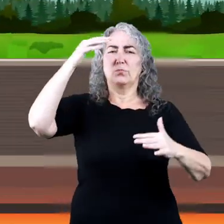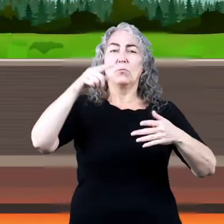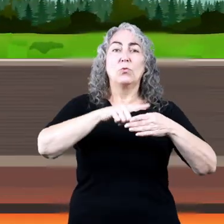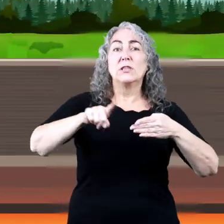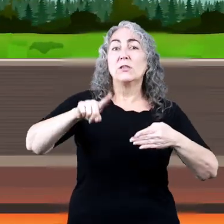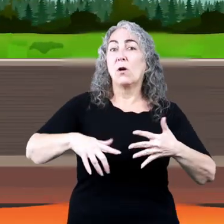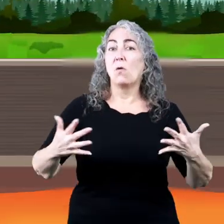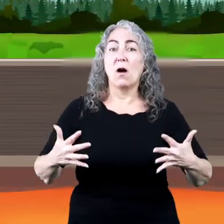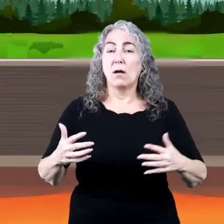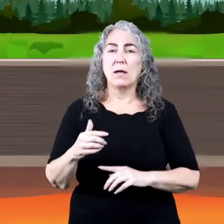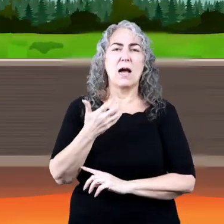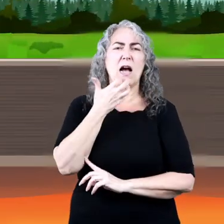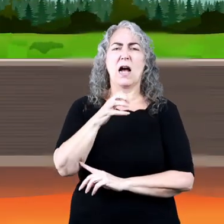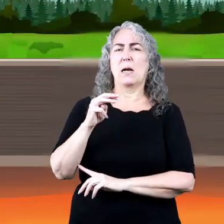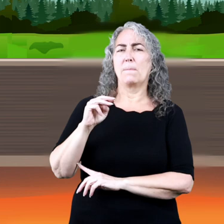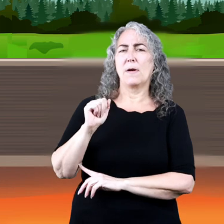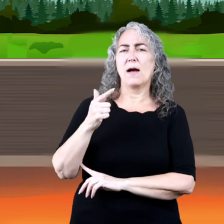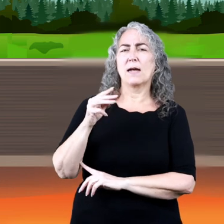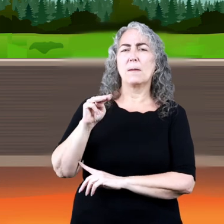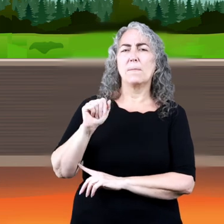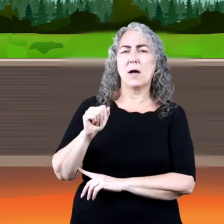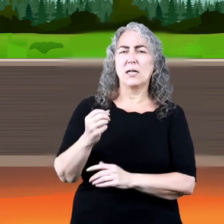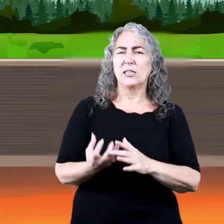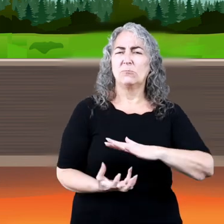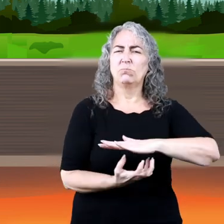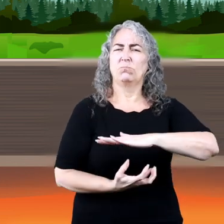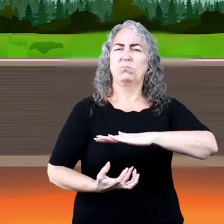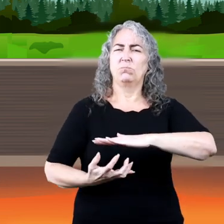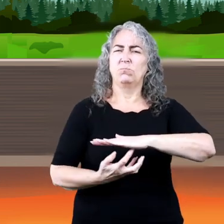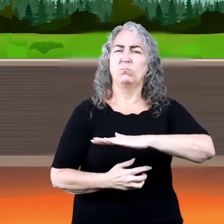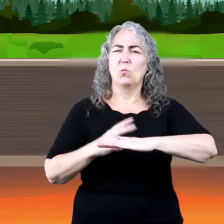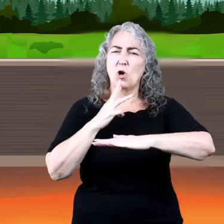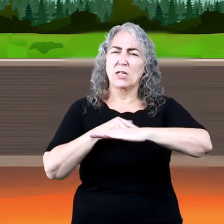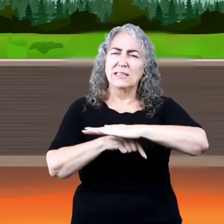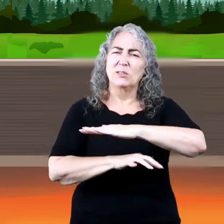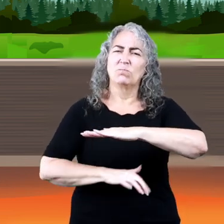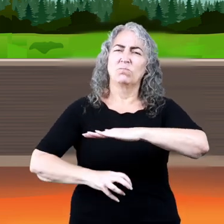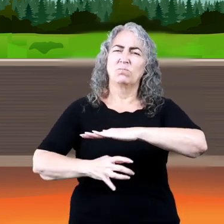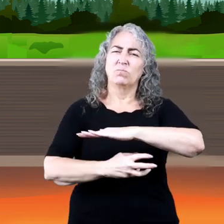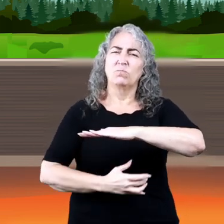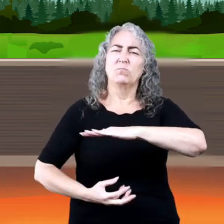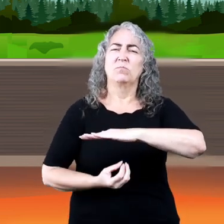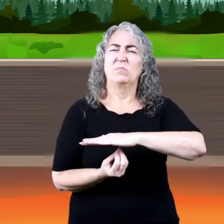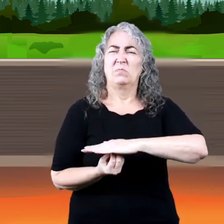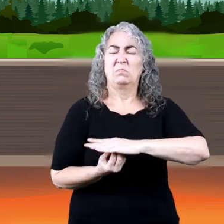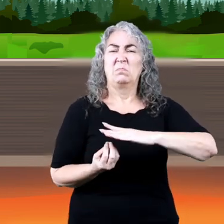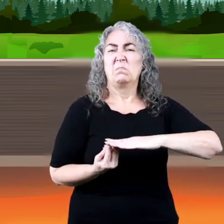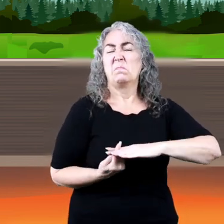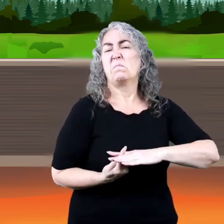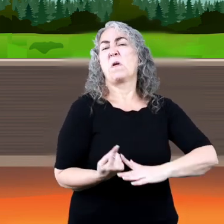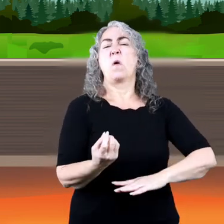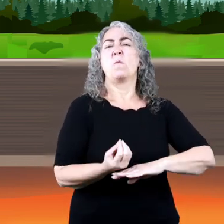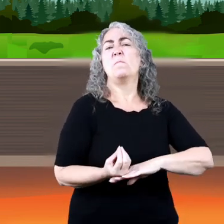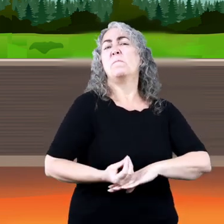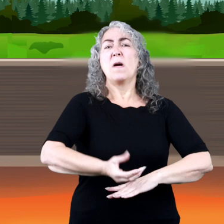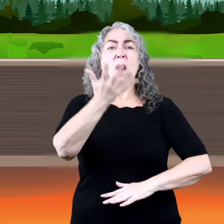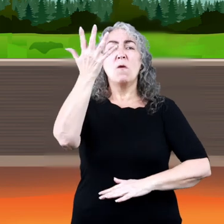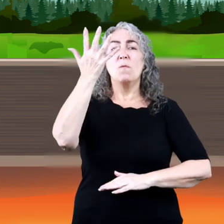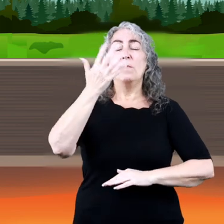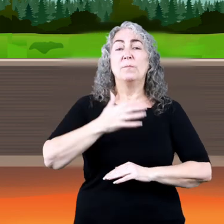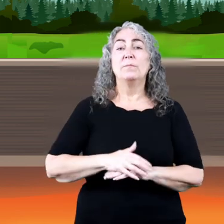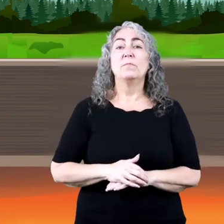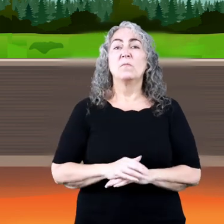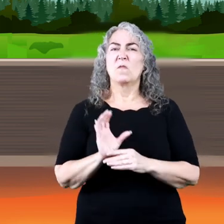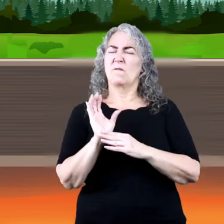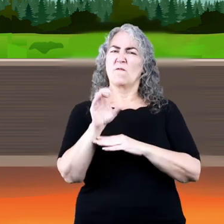Geysers are the result of hot magma heating water deep in the earth. The resulting pressure of this reaction